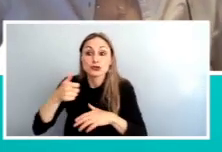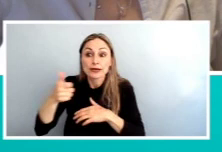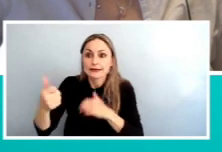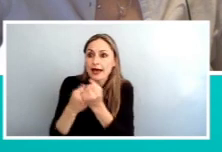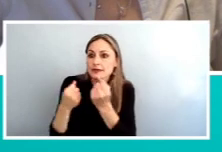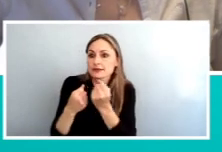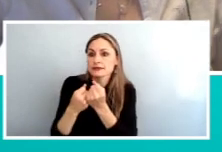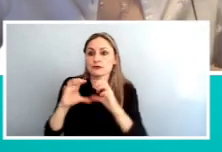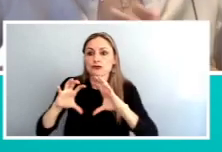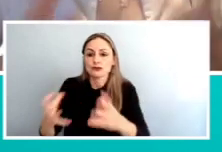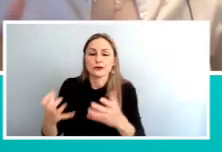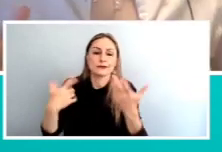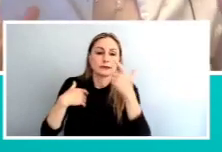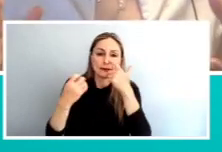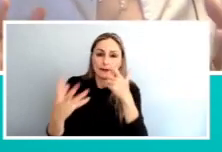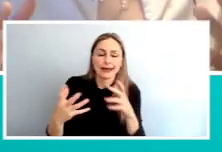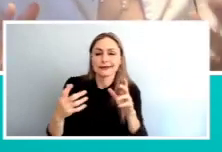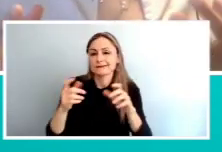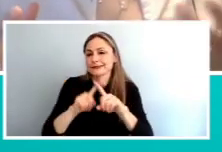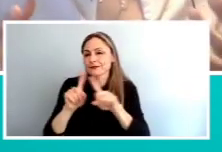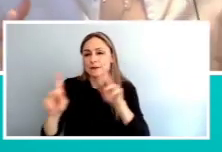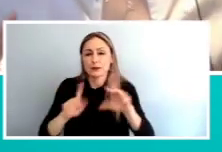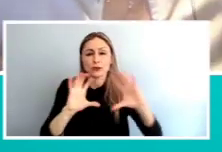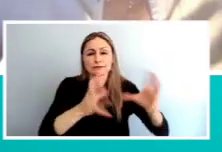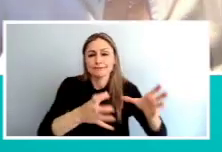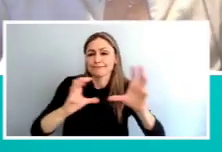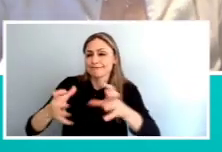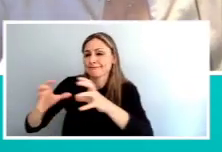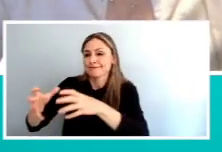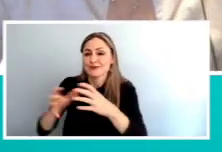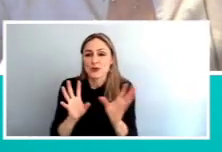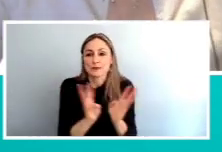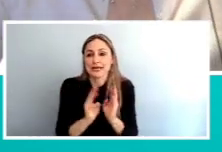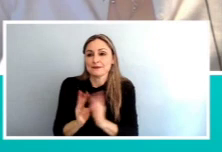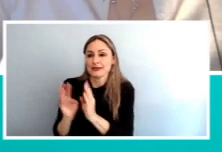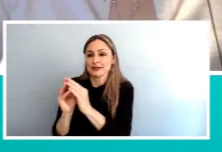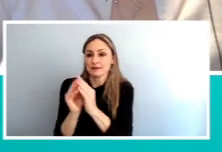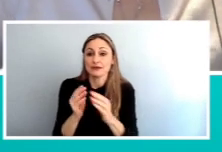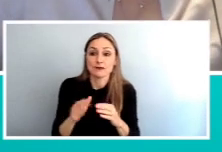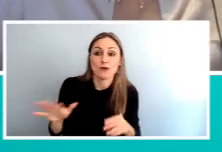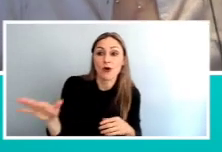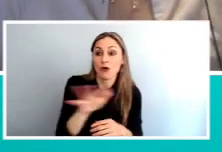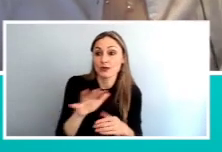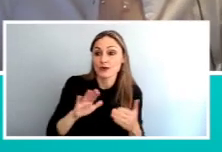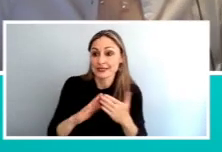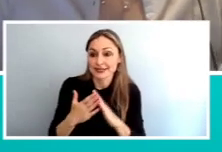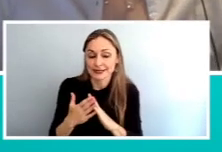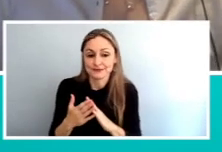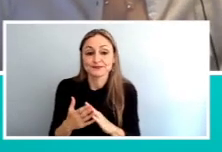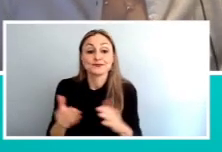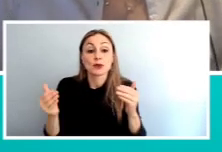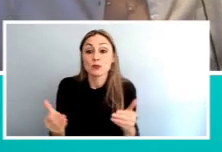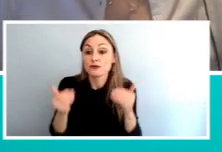transportation management associations so a lot of the institutions and organizations around around town moving forward we're